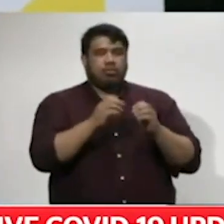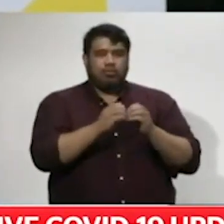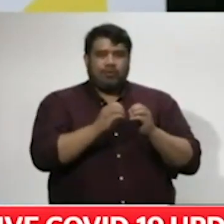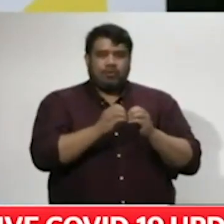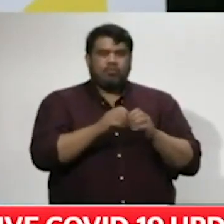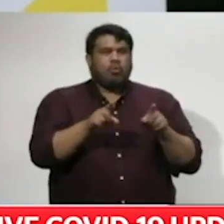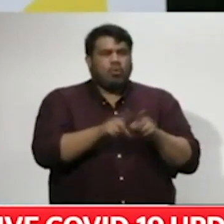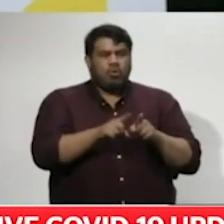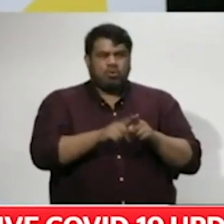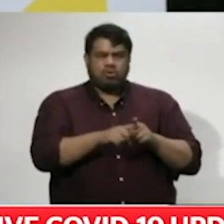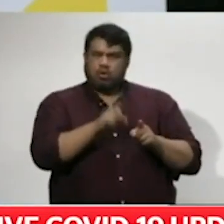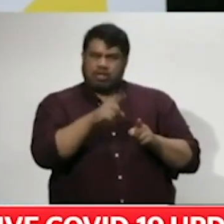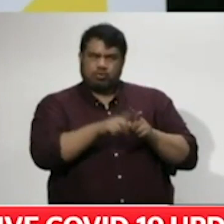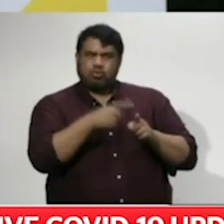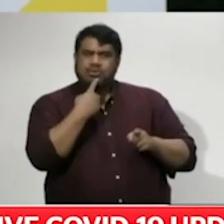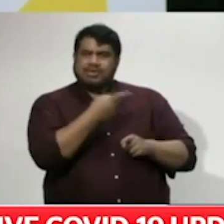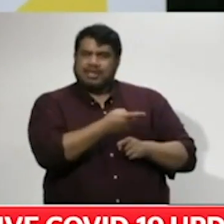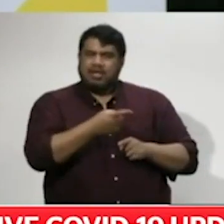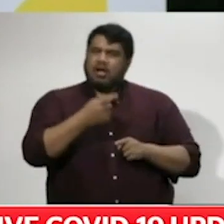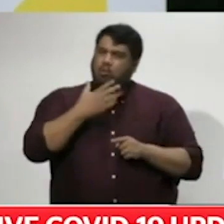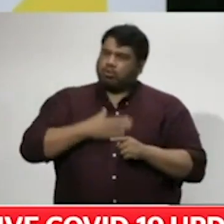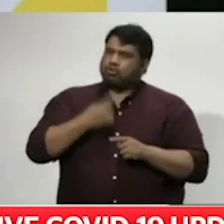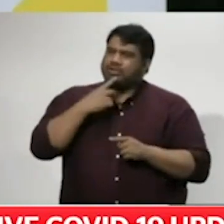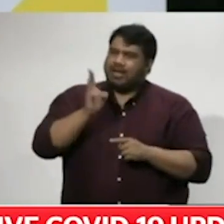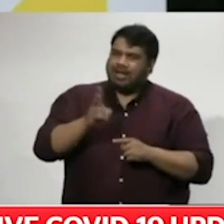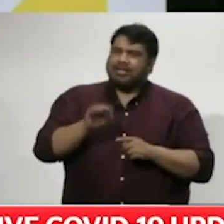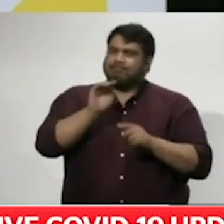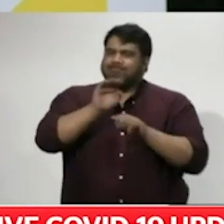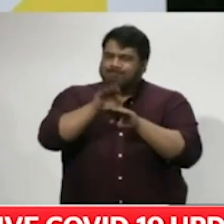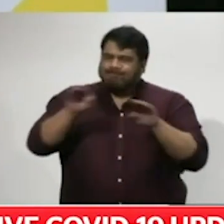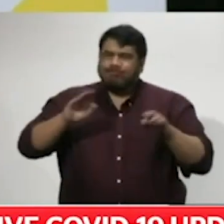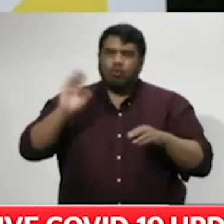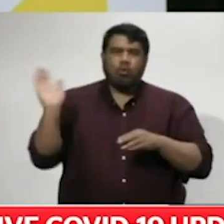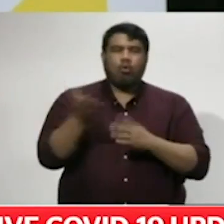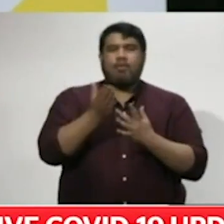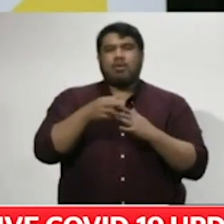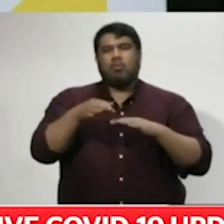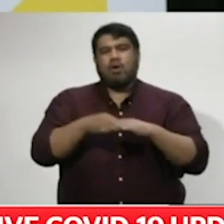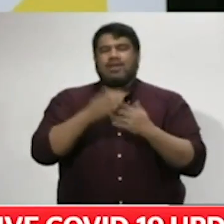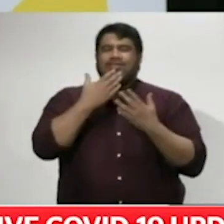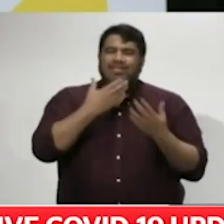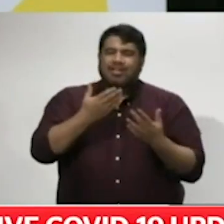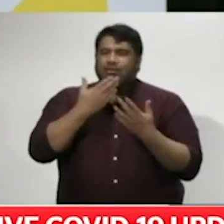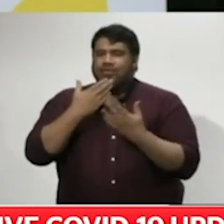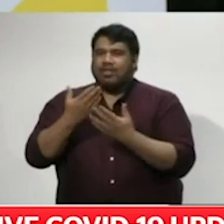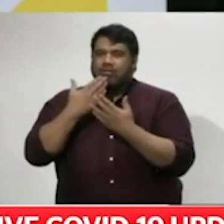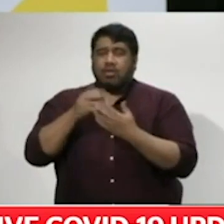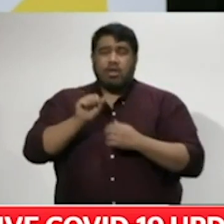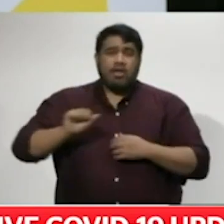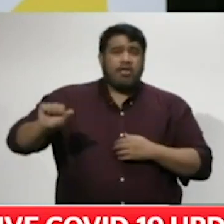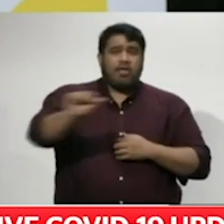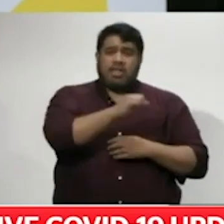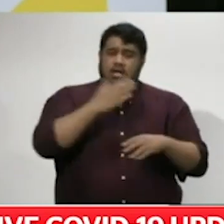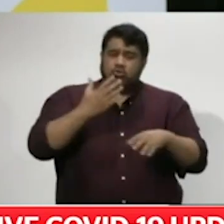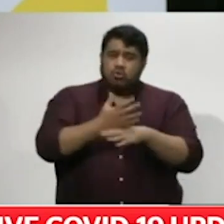those who are our midwives in our communities? And it is in times like this that we acknowledge the role that they play for